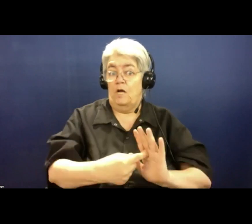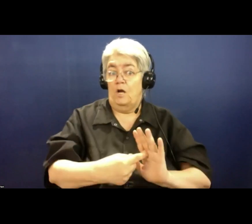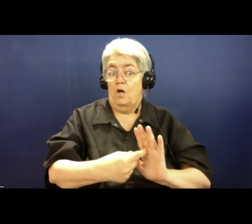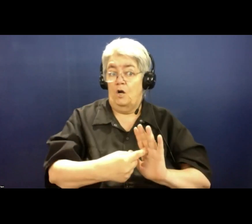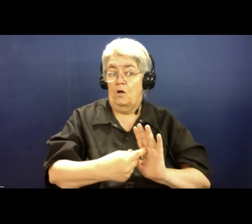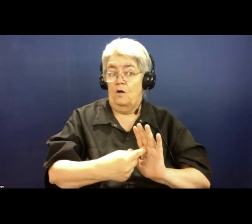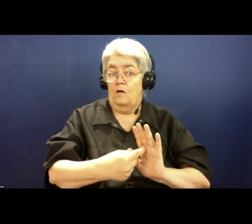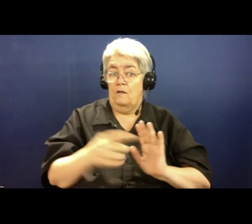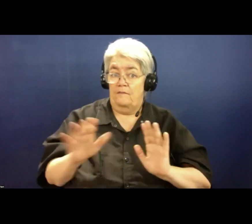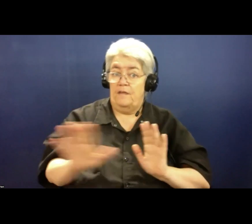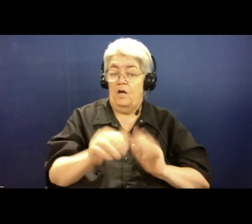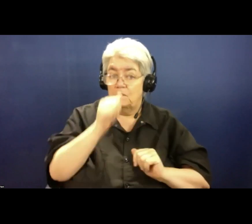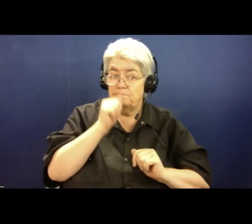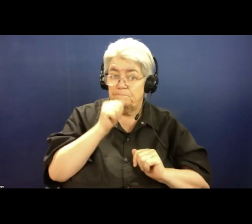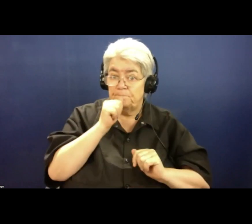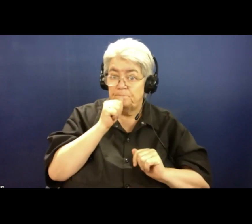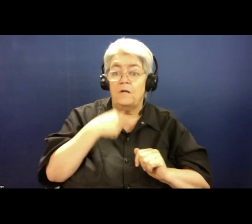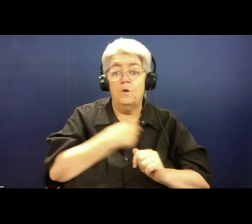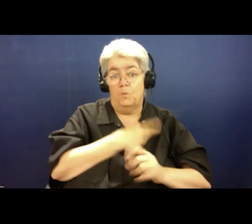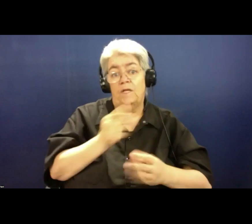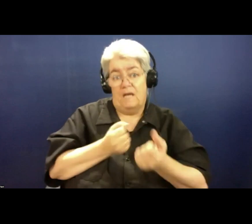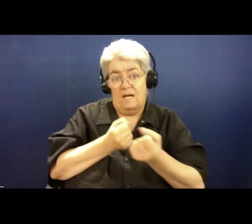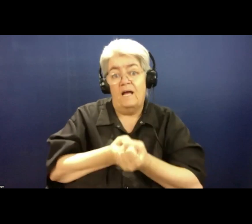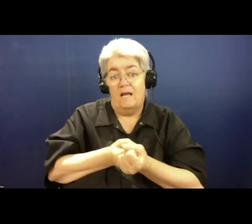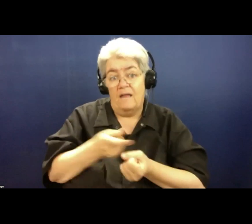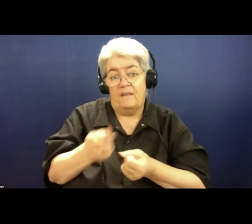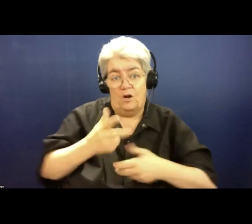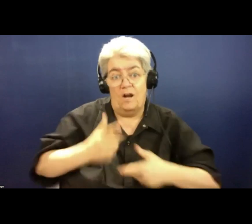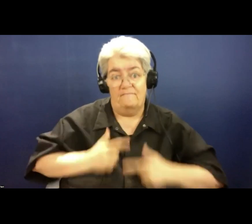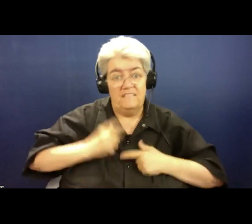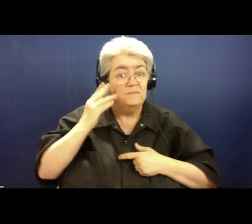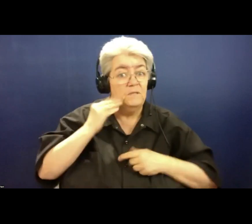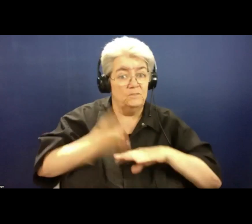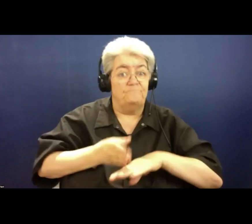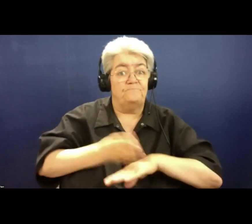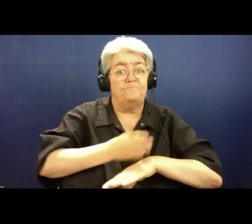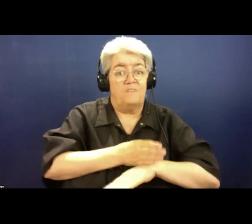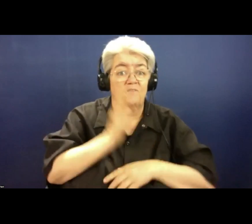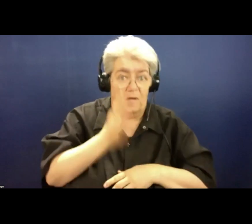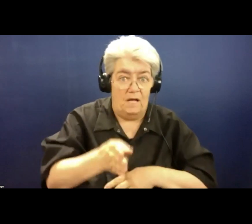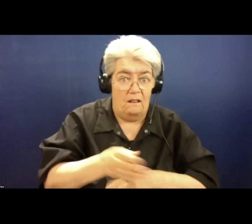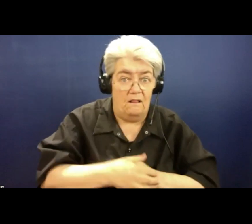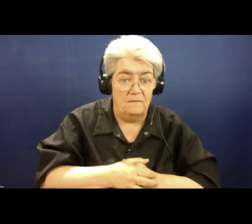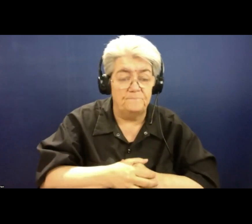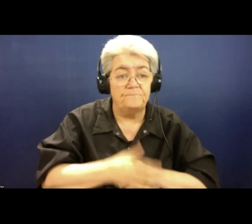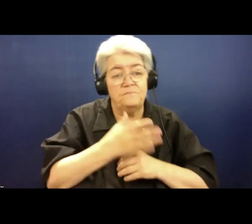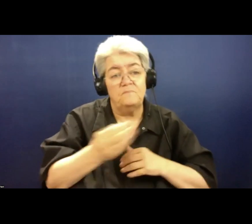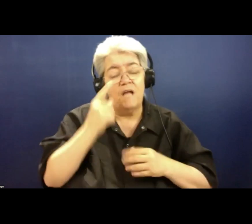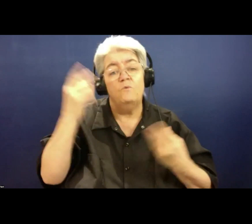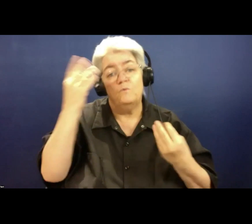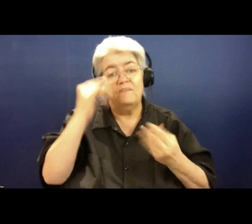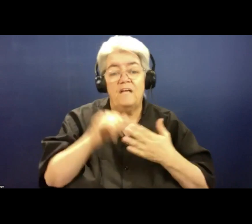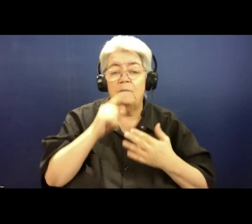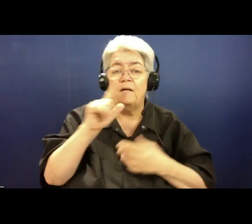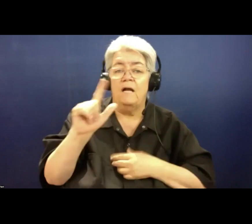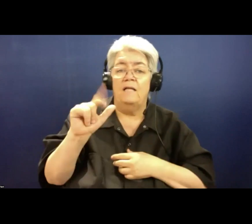to make a difference in the way people live and in the way people reach out for help. And I'll reflect that in just a minute in terms of the story of Lifeline